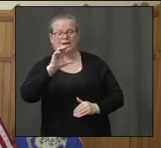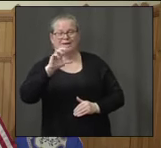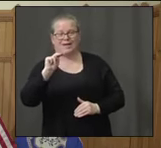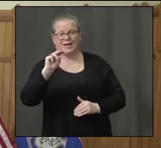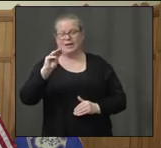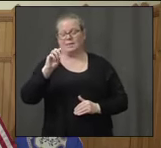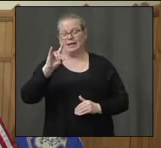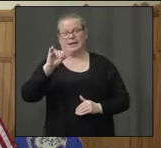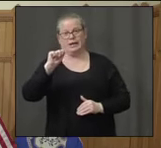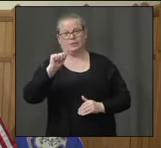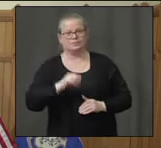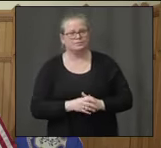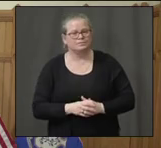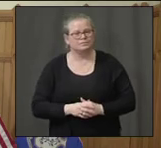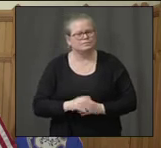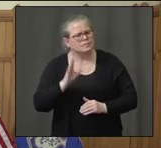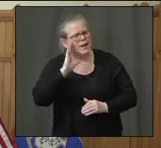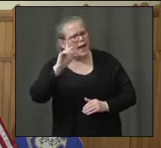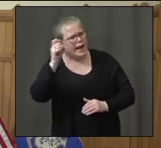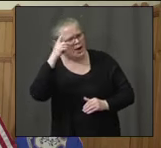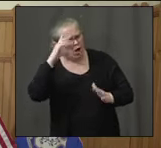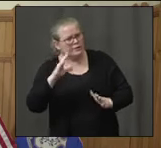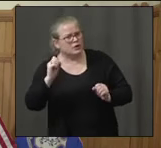Hi, Governor. Can you hear me? Yes, sir.